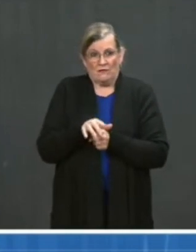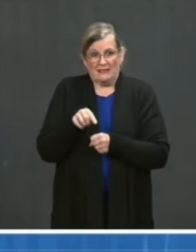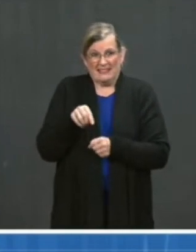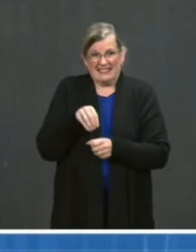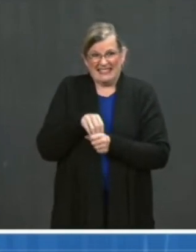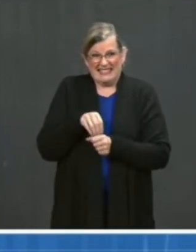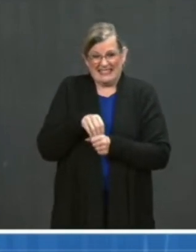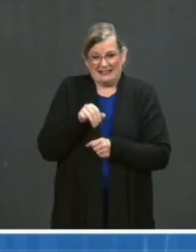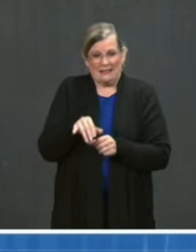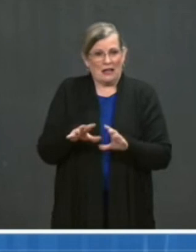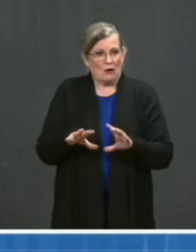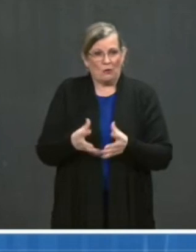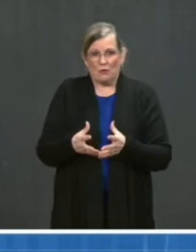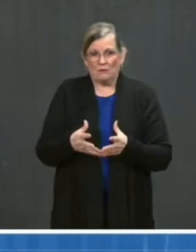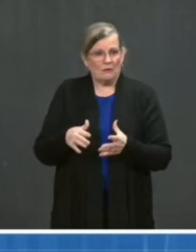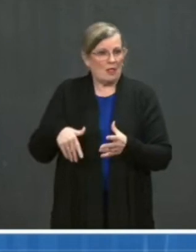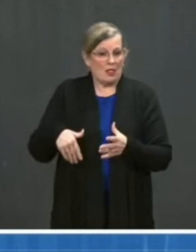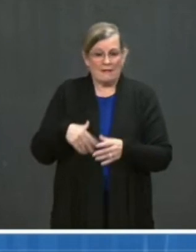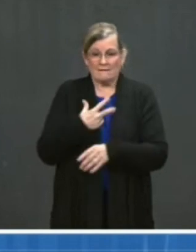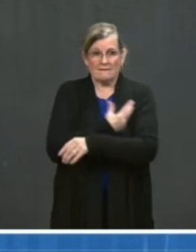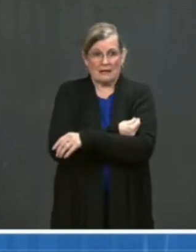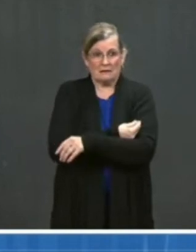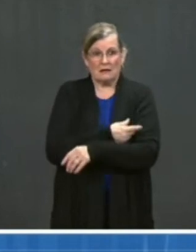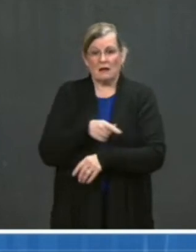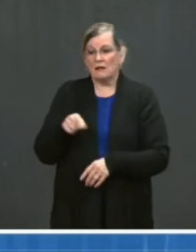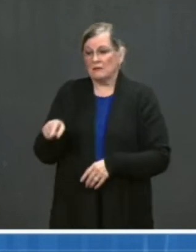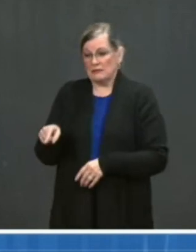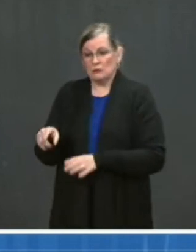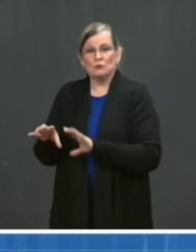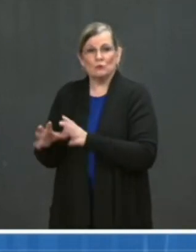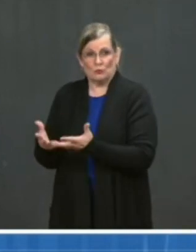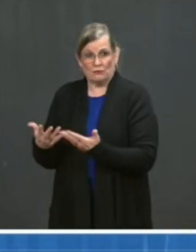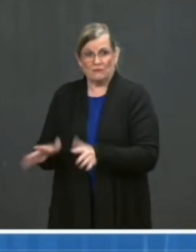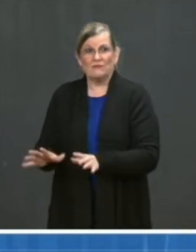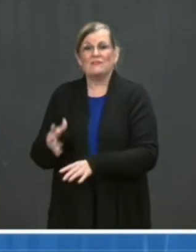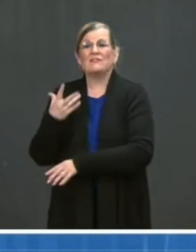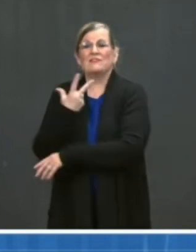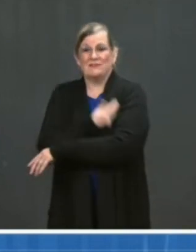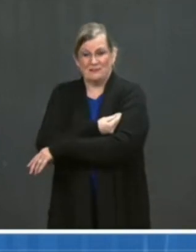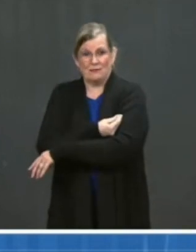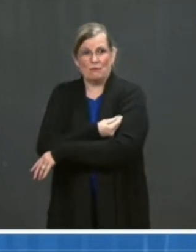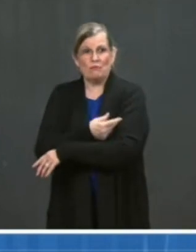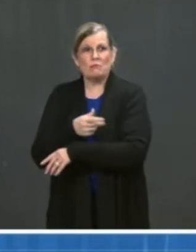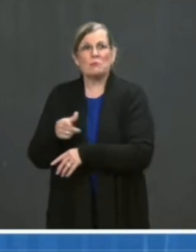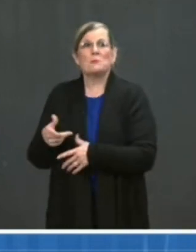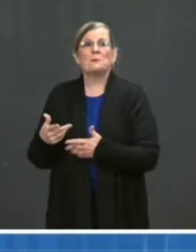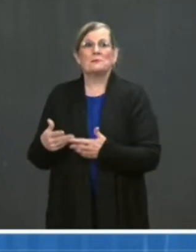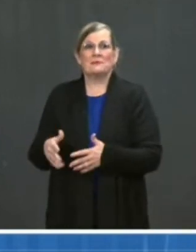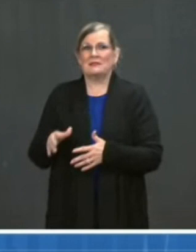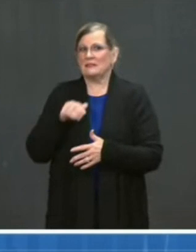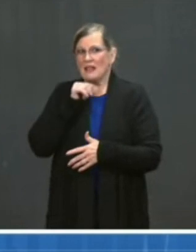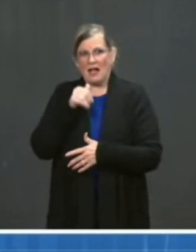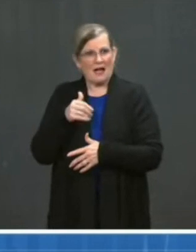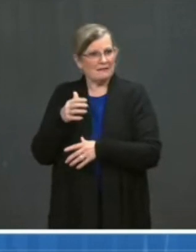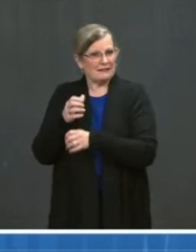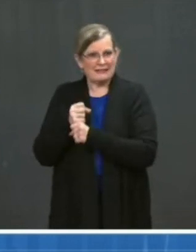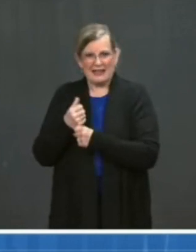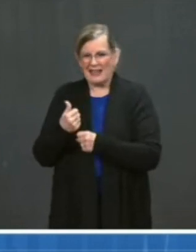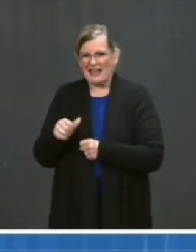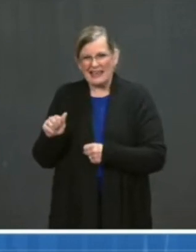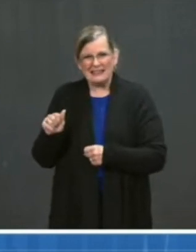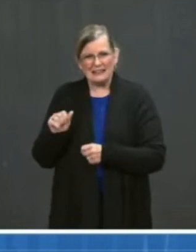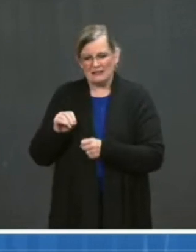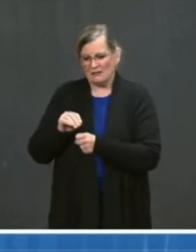group. Currently, there are studies underway in children that go from six months to 11 years.